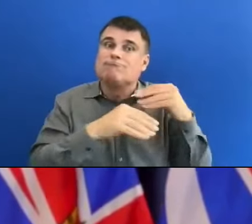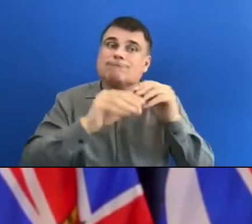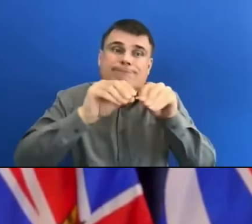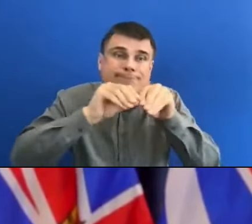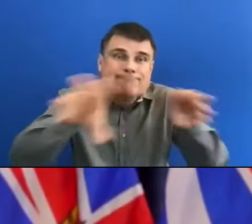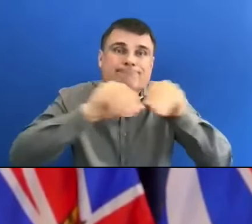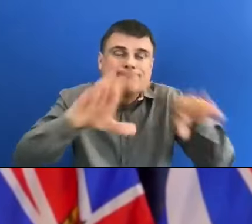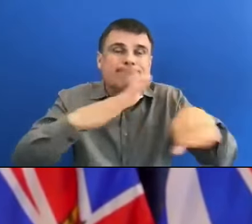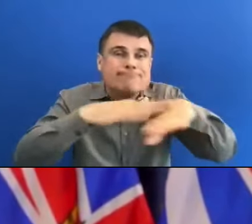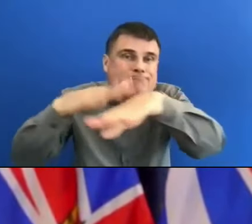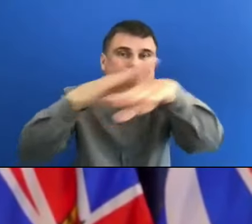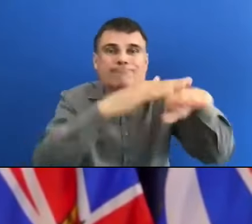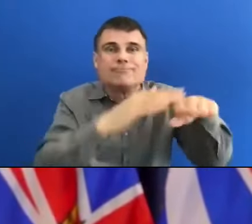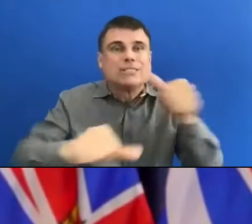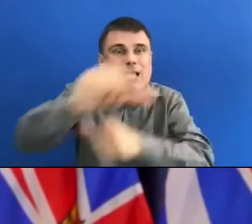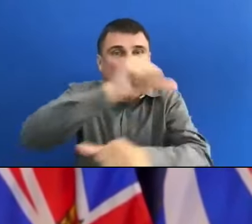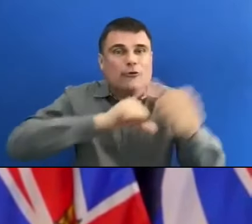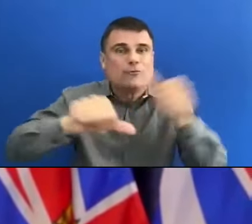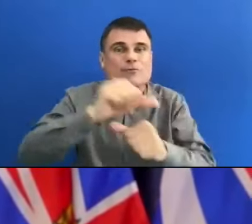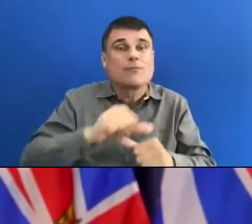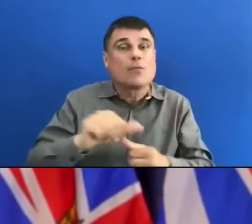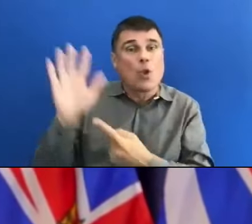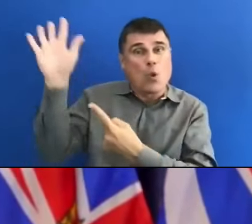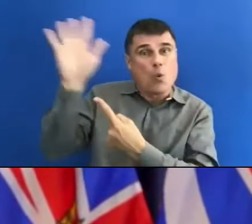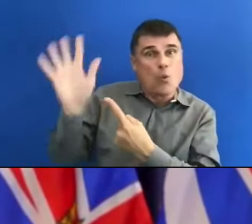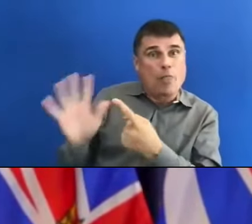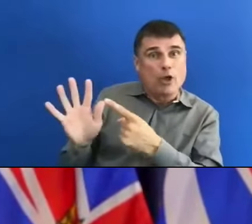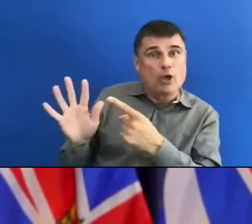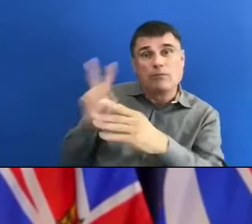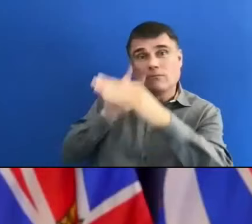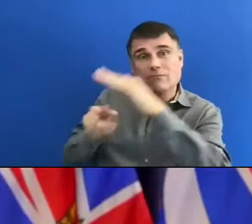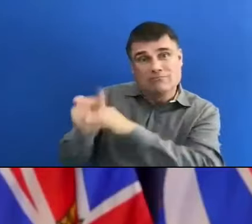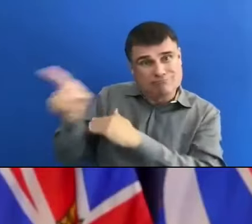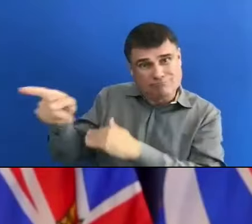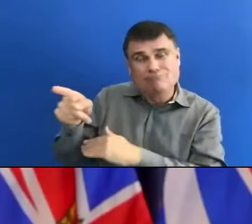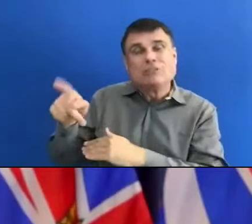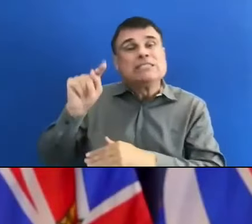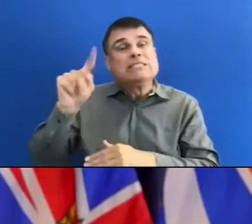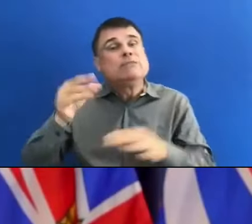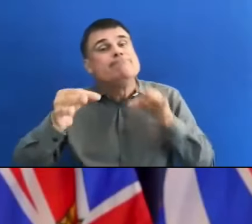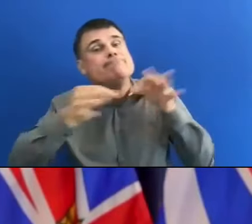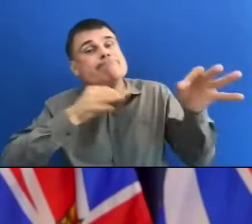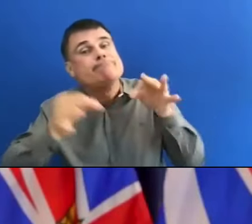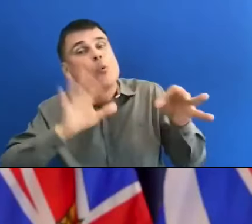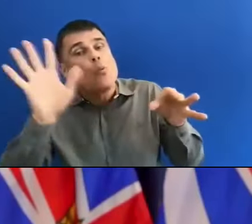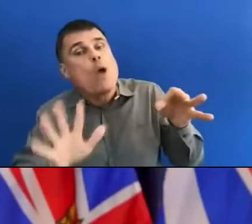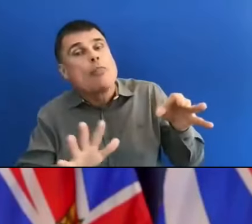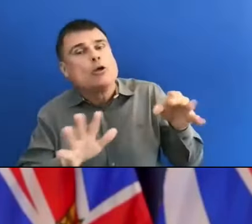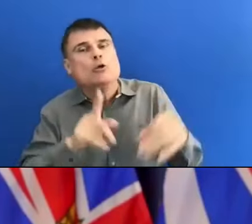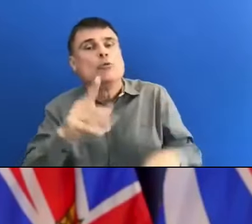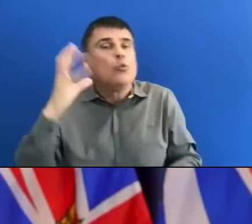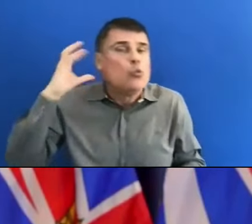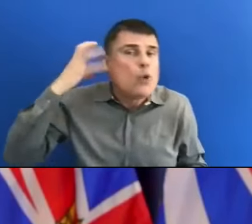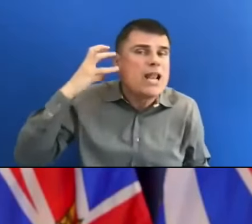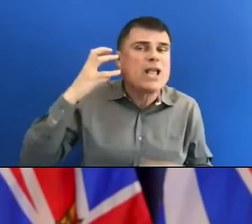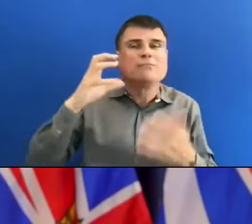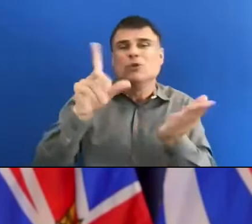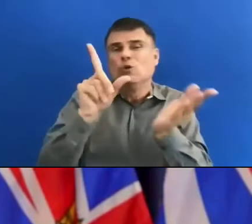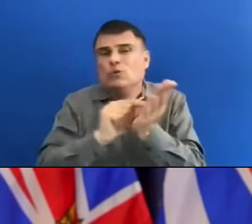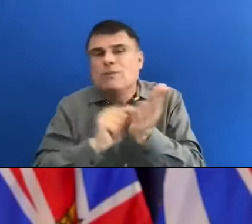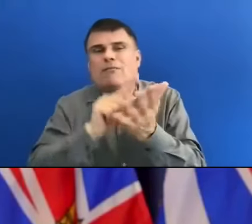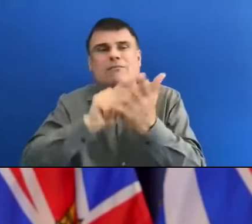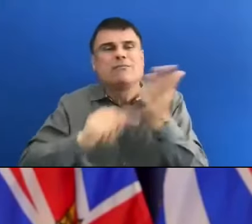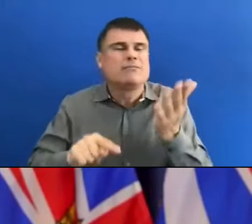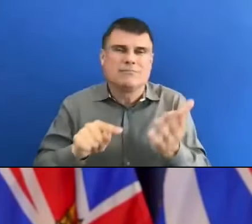Weather forecasters on all of the networks on radio, we're making the case, telling people to be